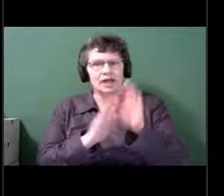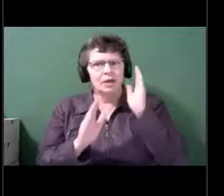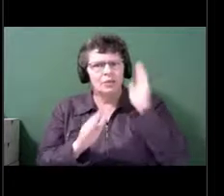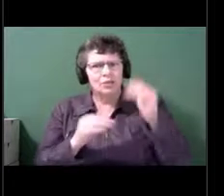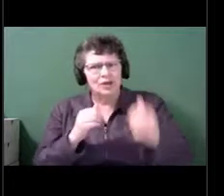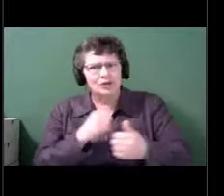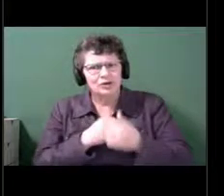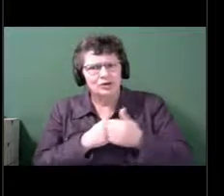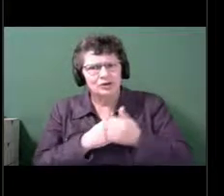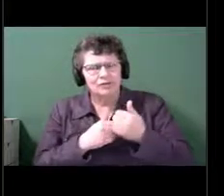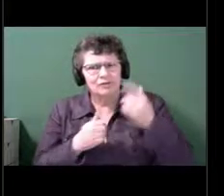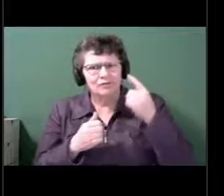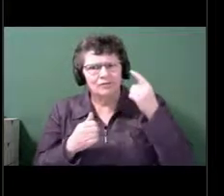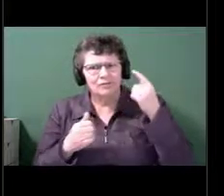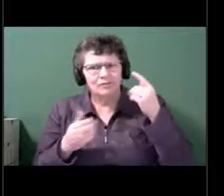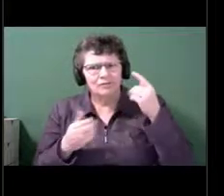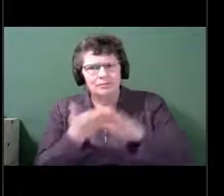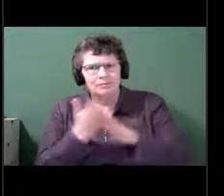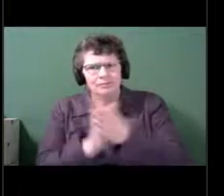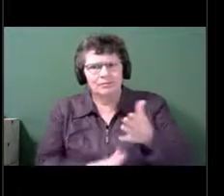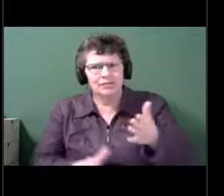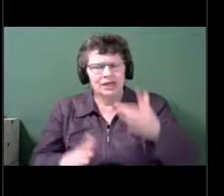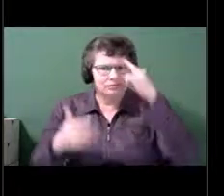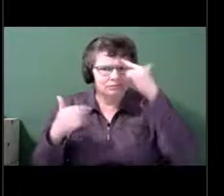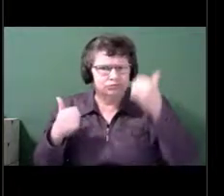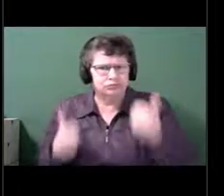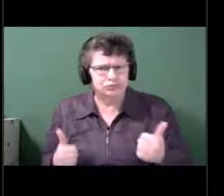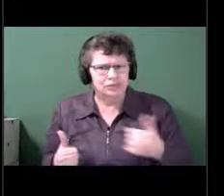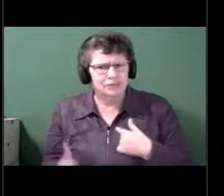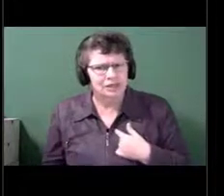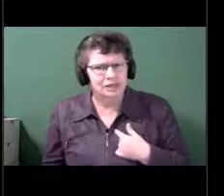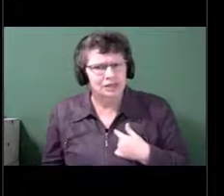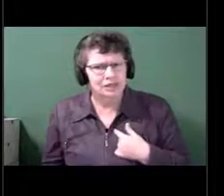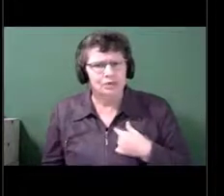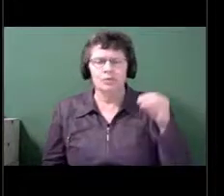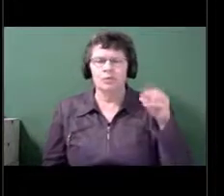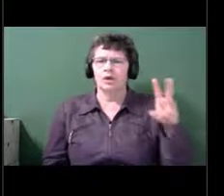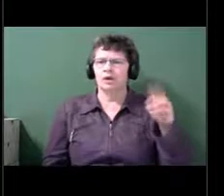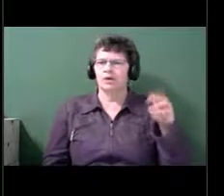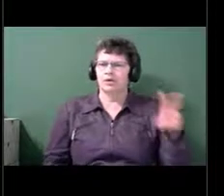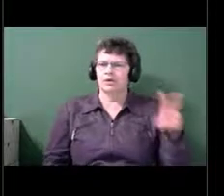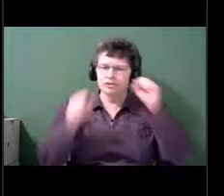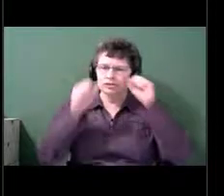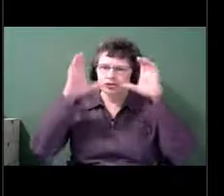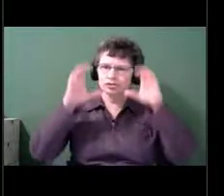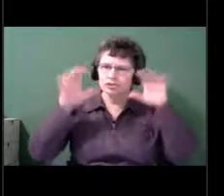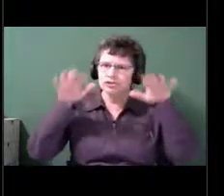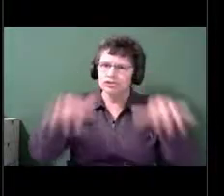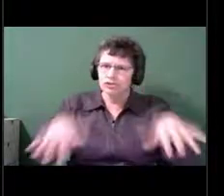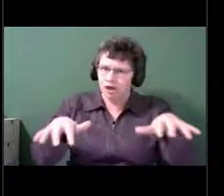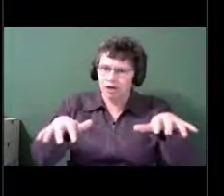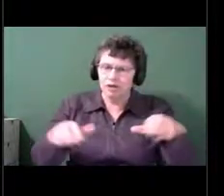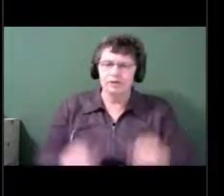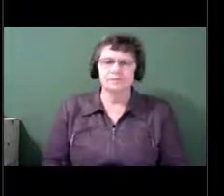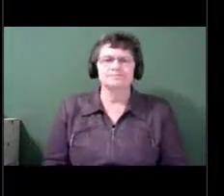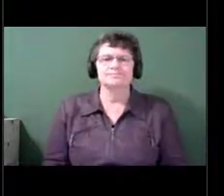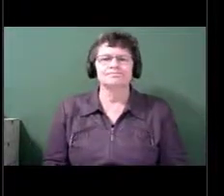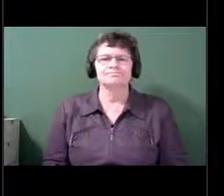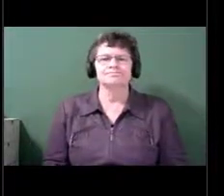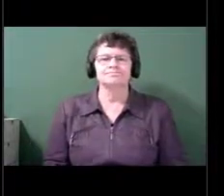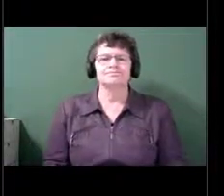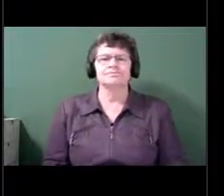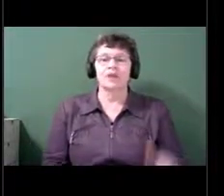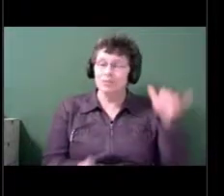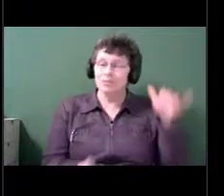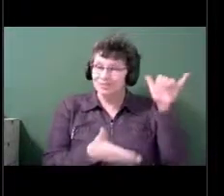slide. If in our study, using that Canadian longitudinal study of aging data